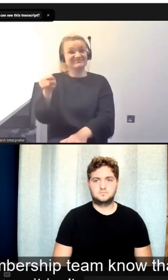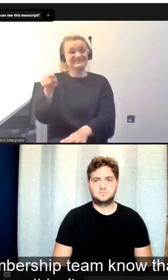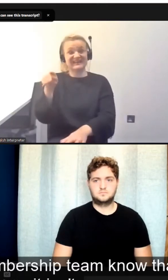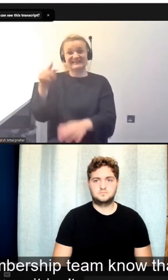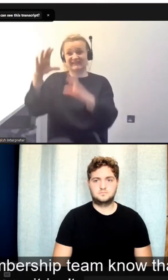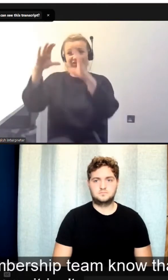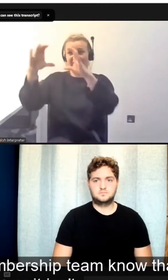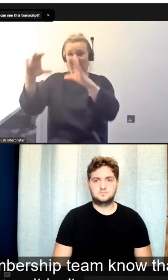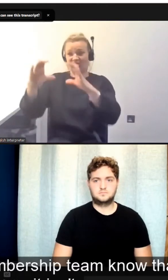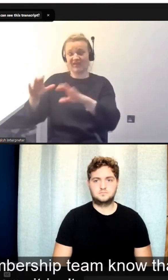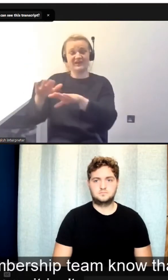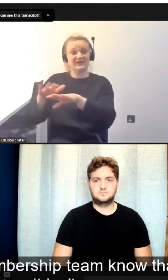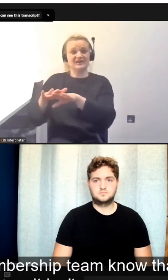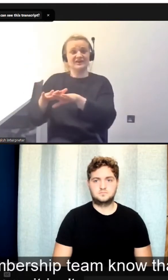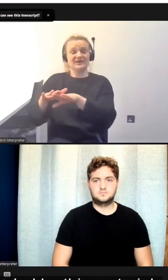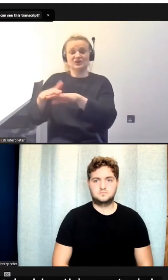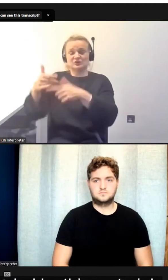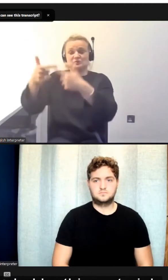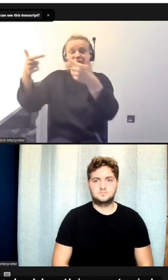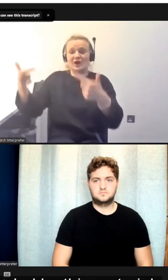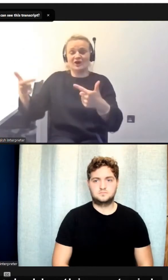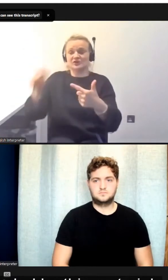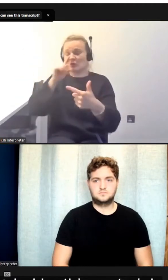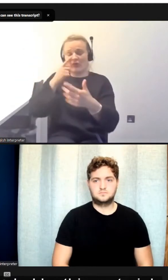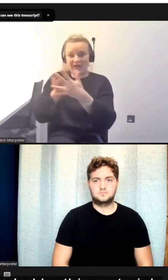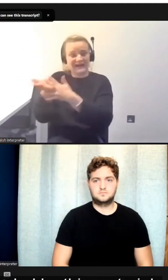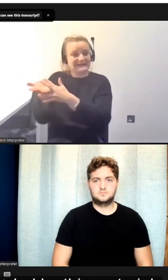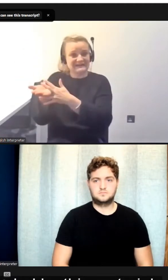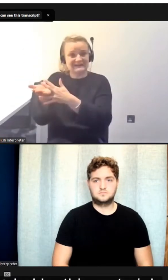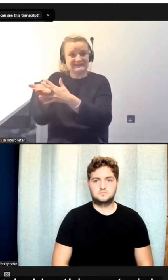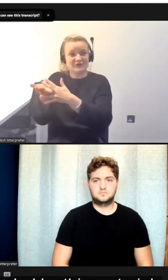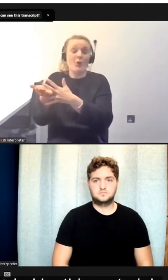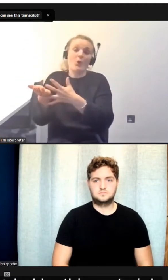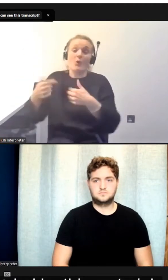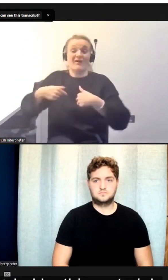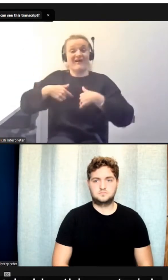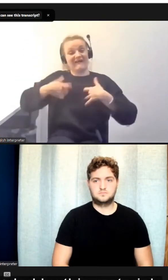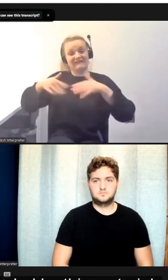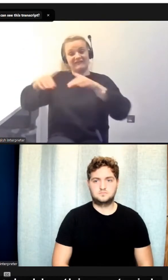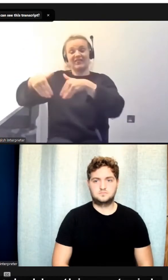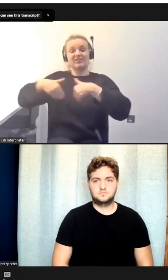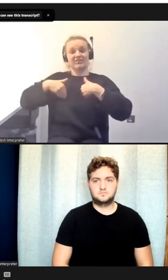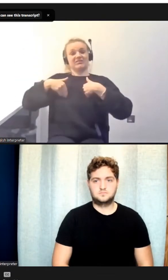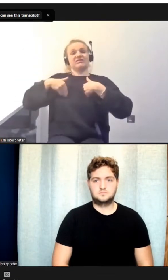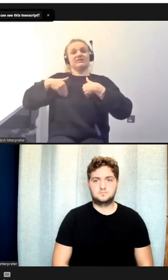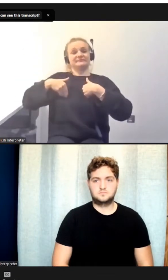dense, or this is inaccessible, or I feel excluded by this material.